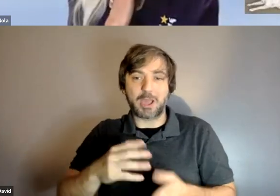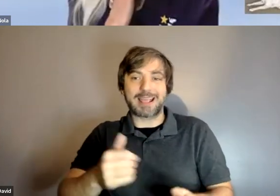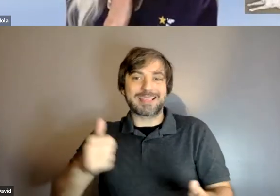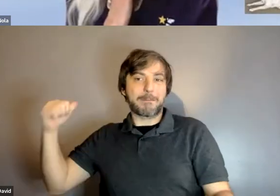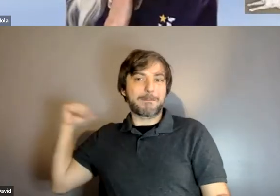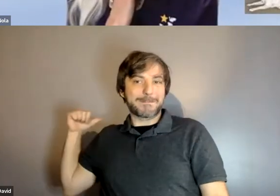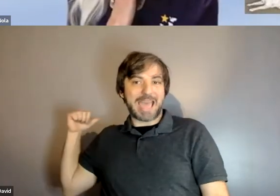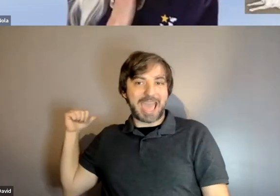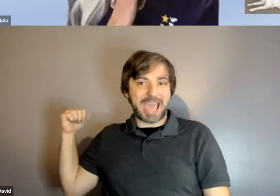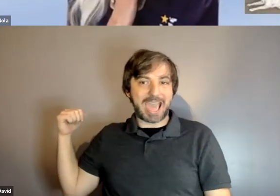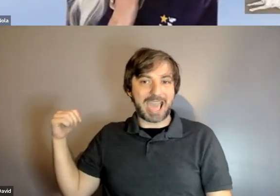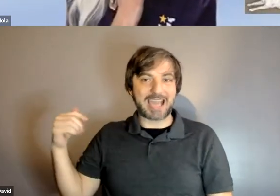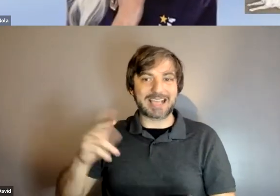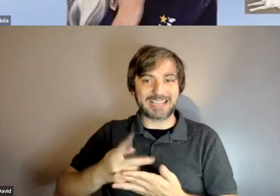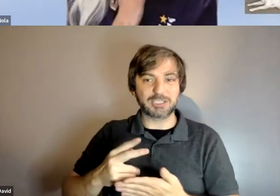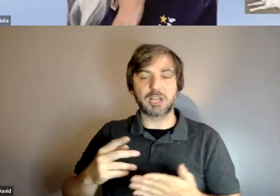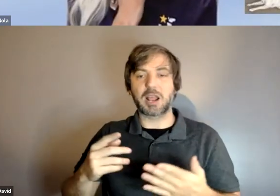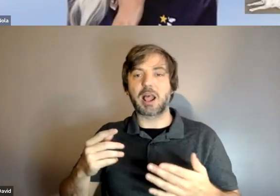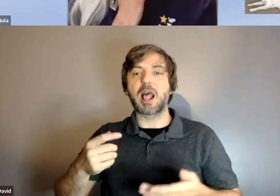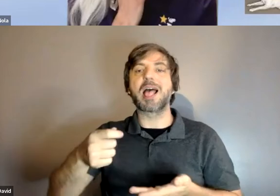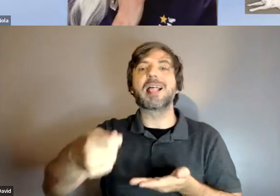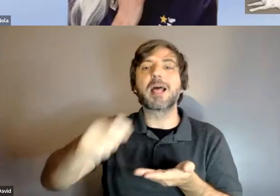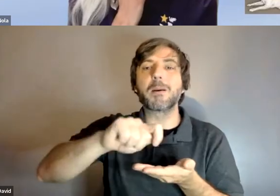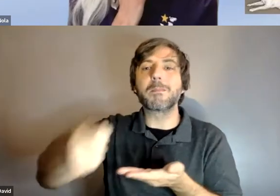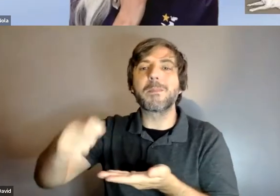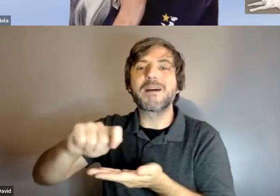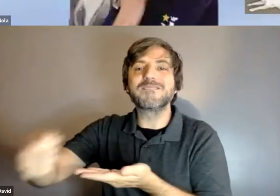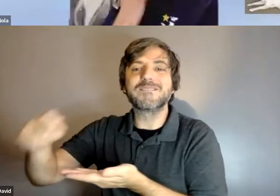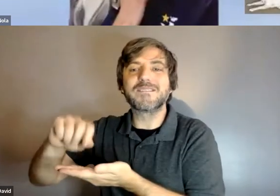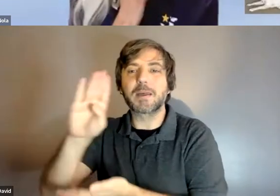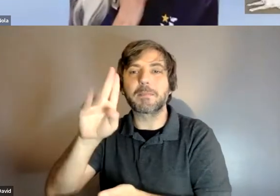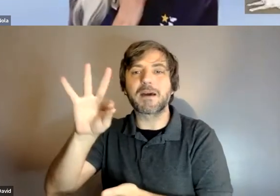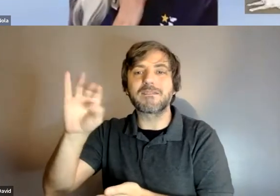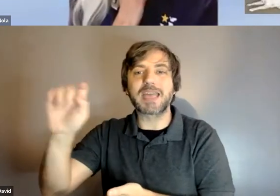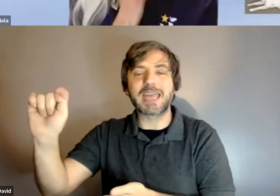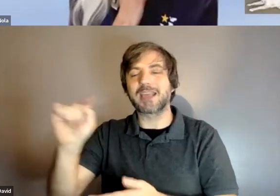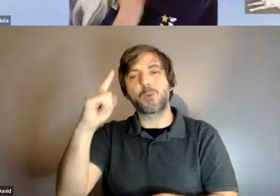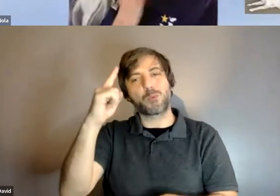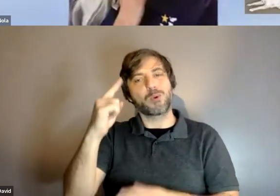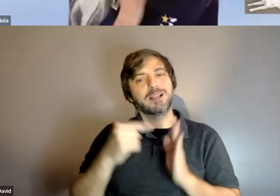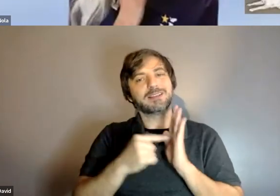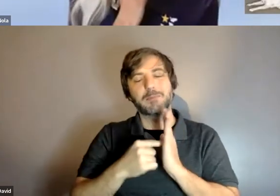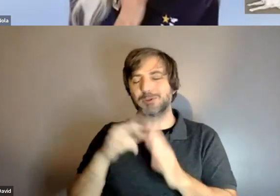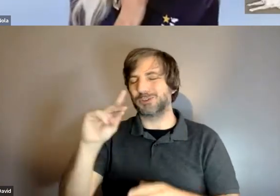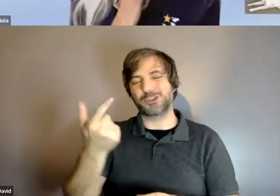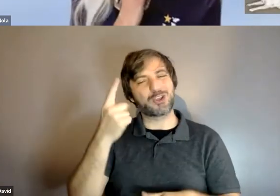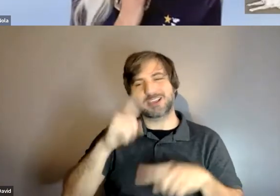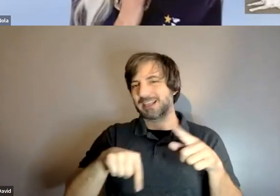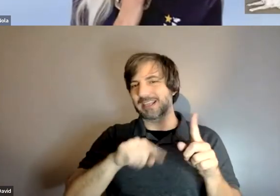like the buffet is one of those exceptions where dogs can go because they're you i mean